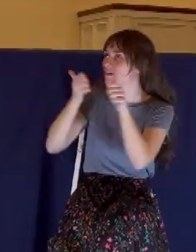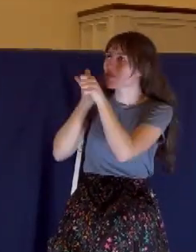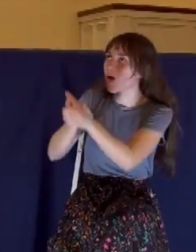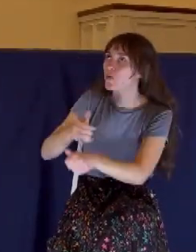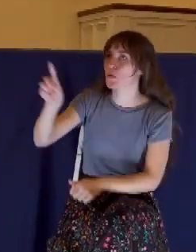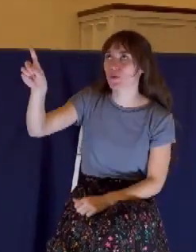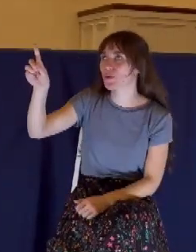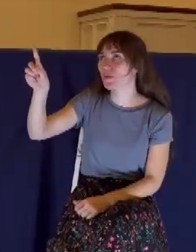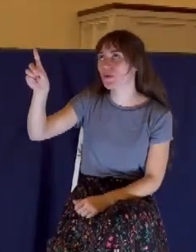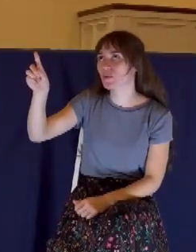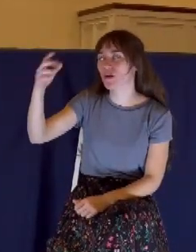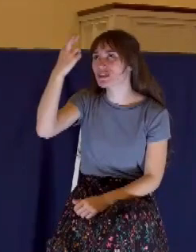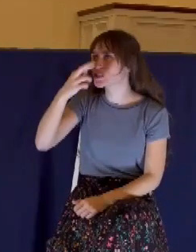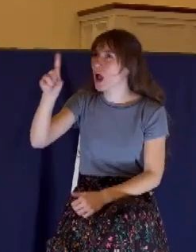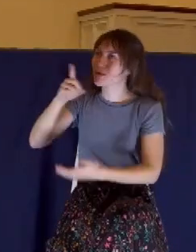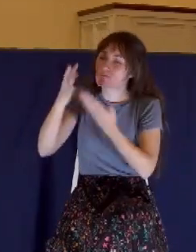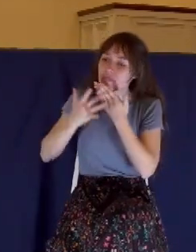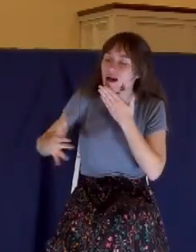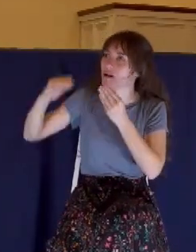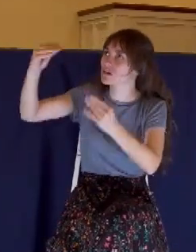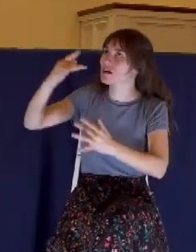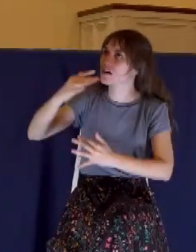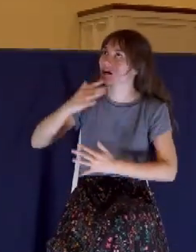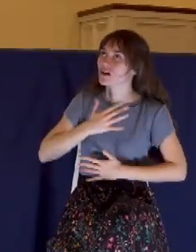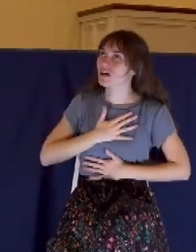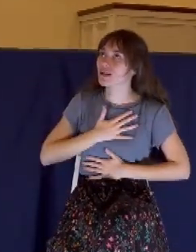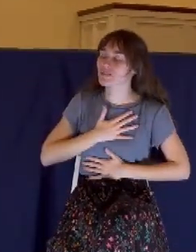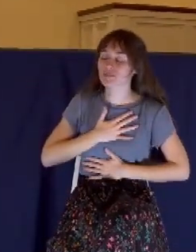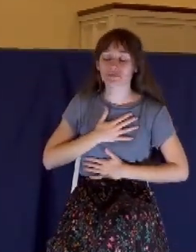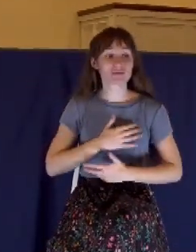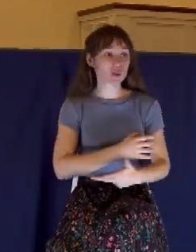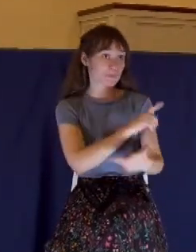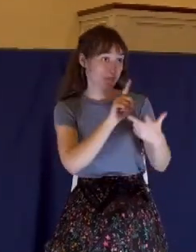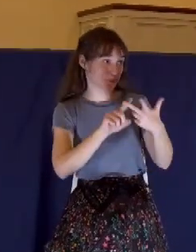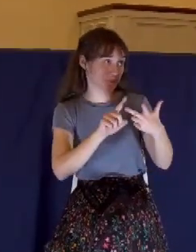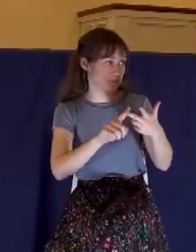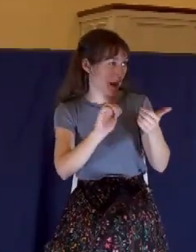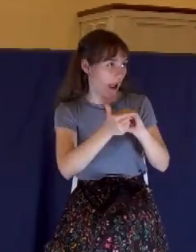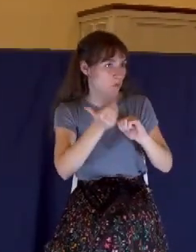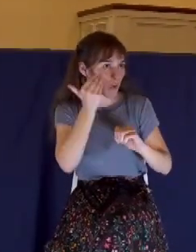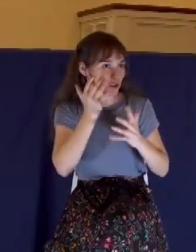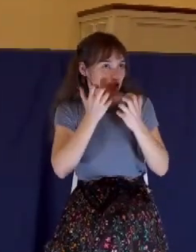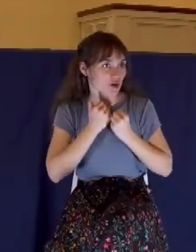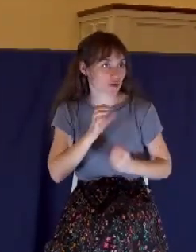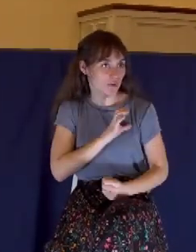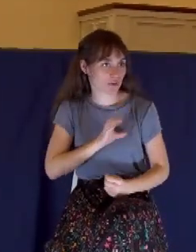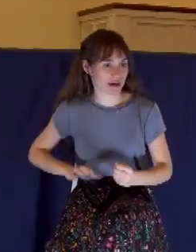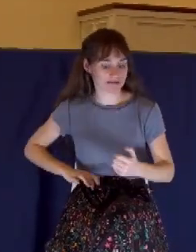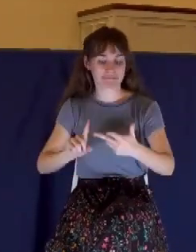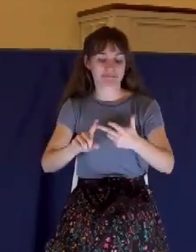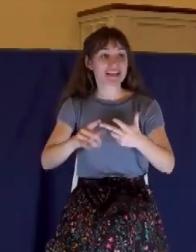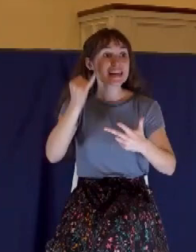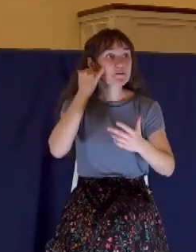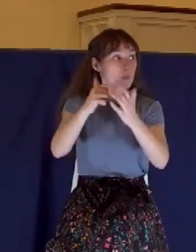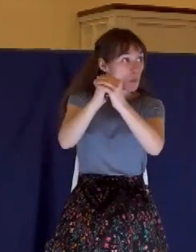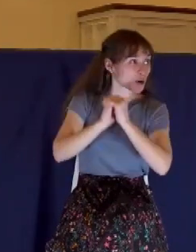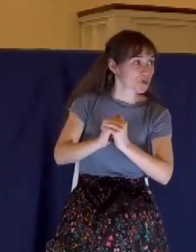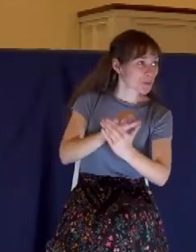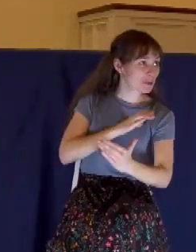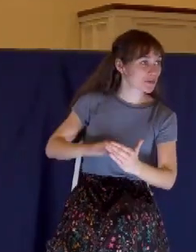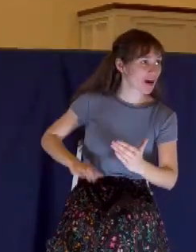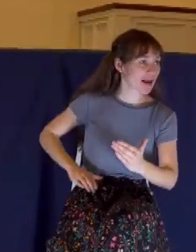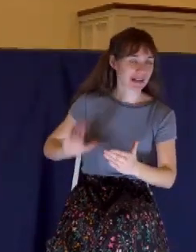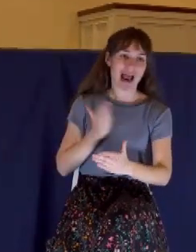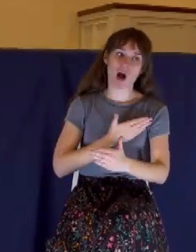we cherish his redemptive work for us. But here's number three, when worshiping Christ is our ultimate priority, look down at verse number four.